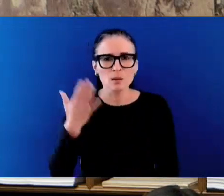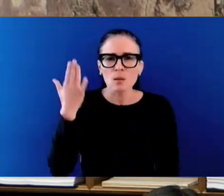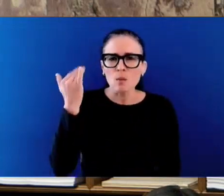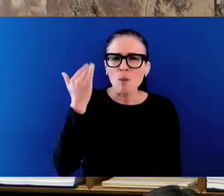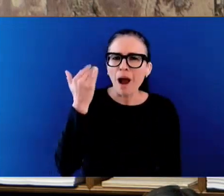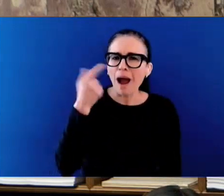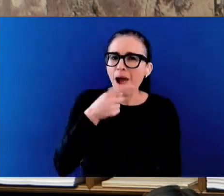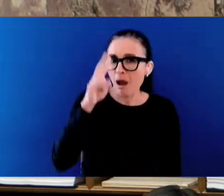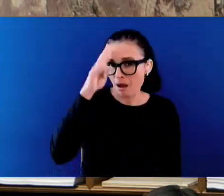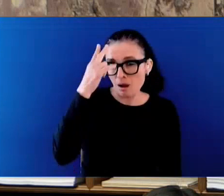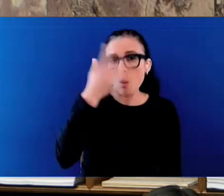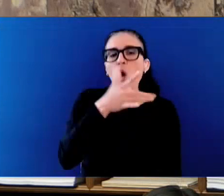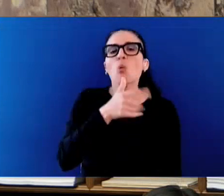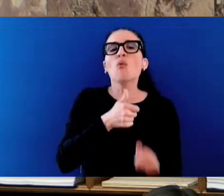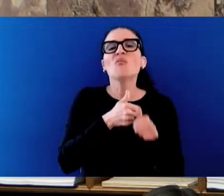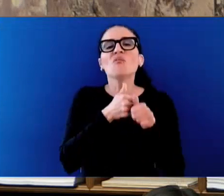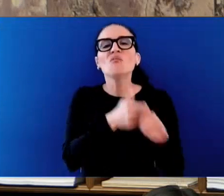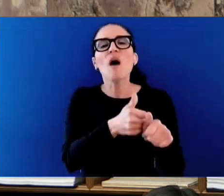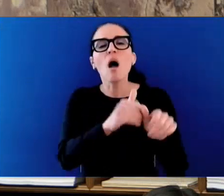aisle there, Honourable Speaker.